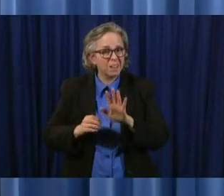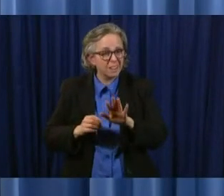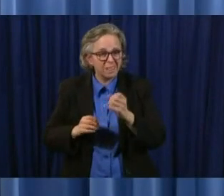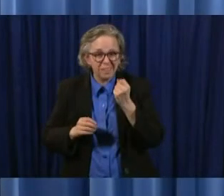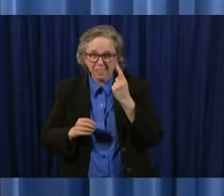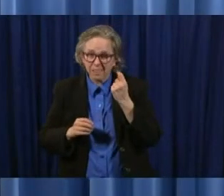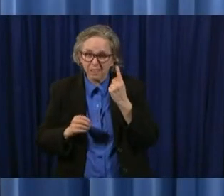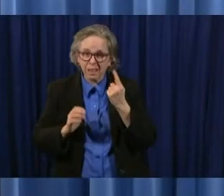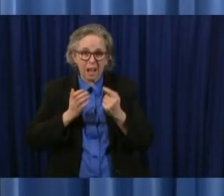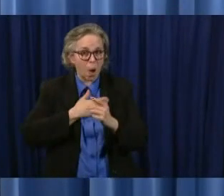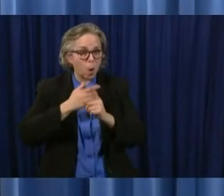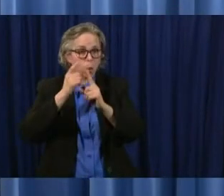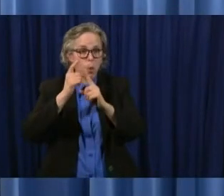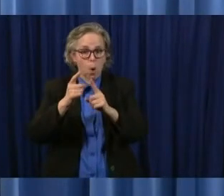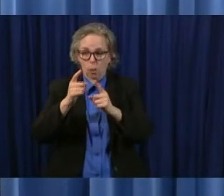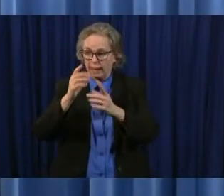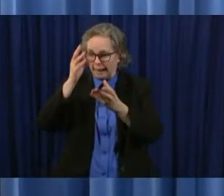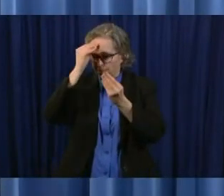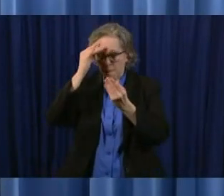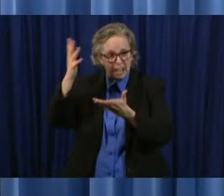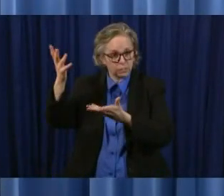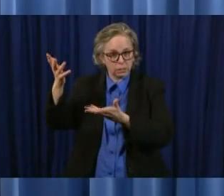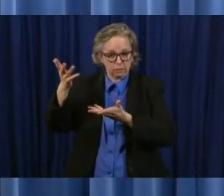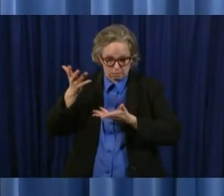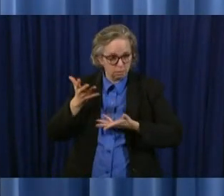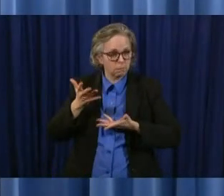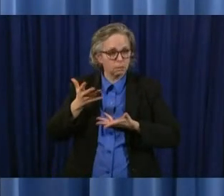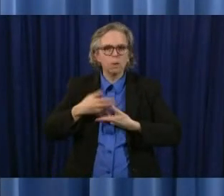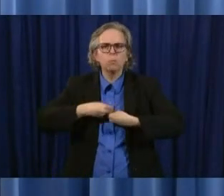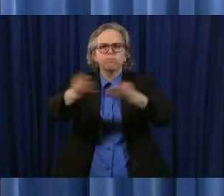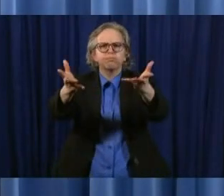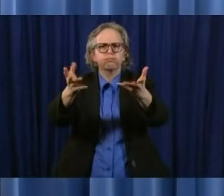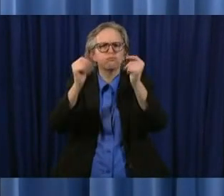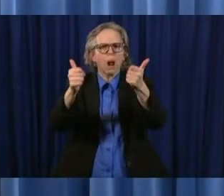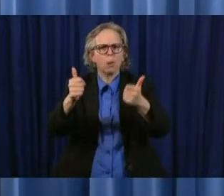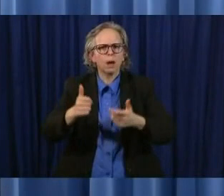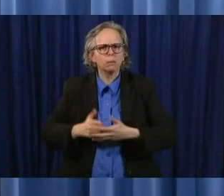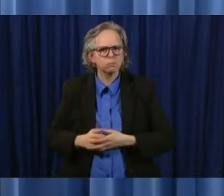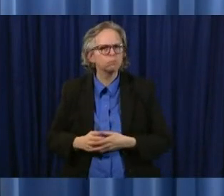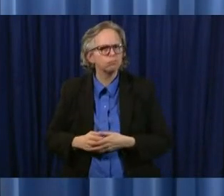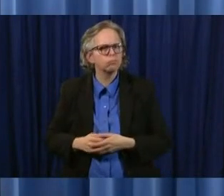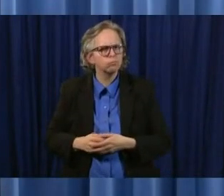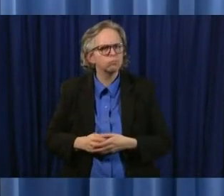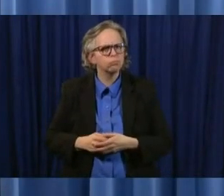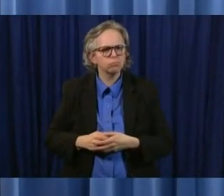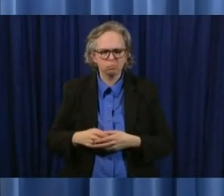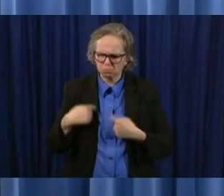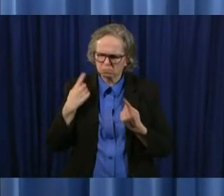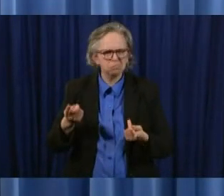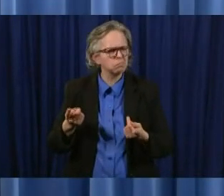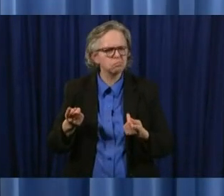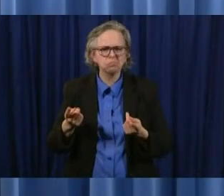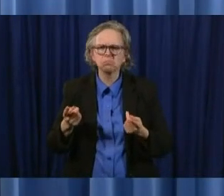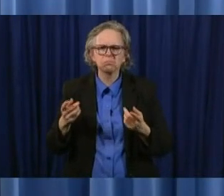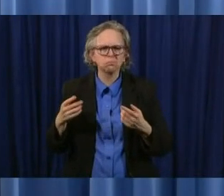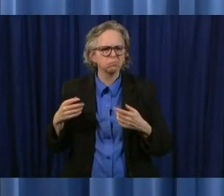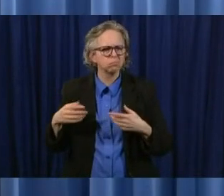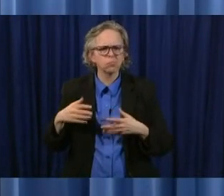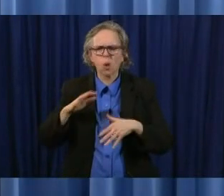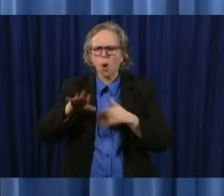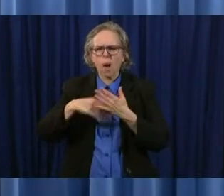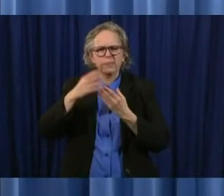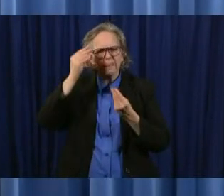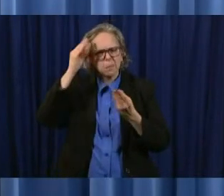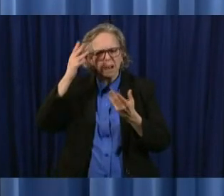put out the information um you know we have given out all the data uh that we had